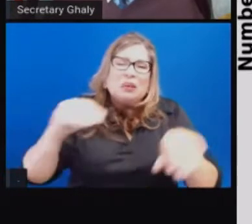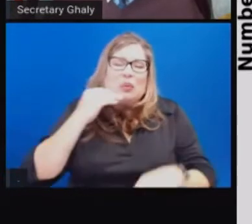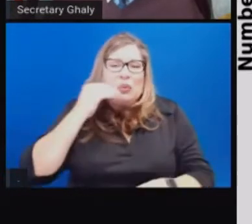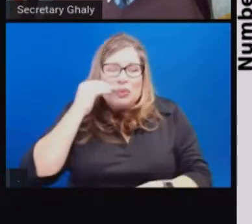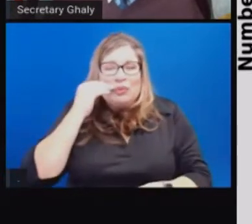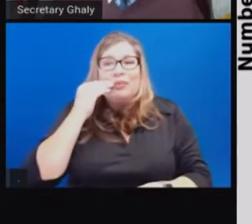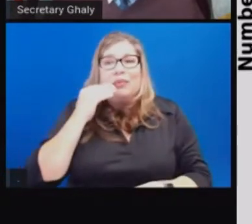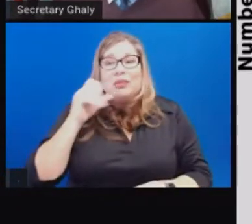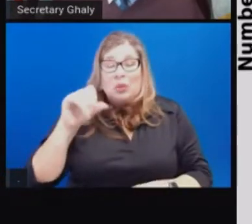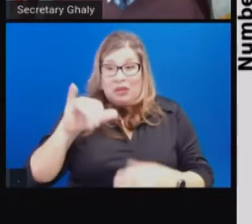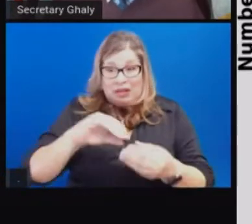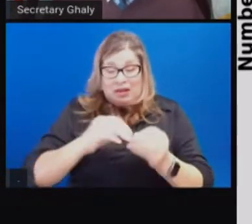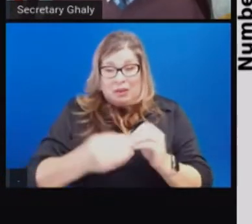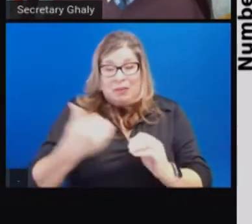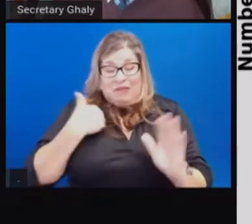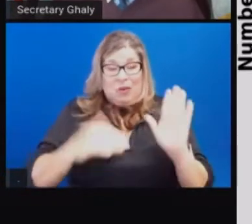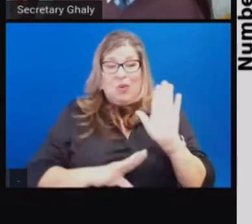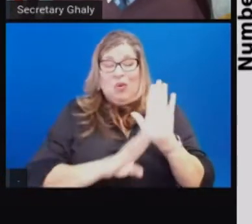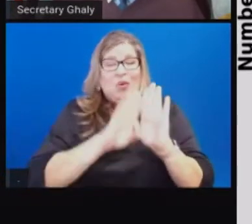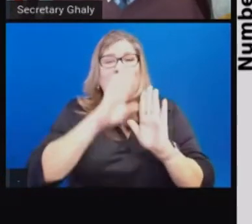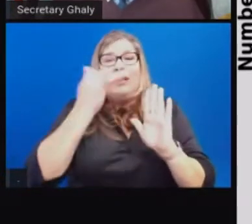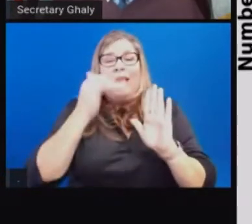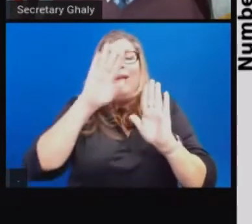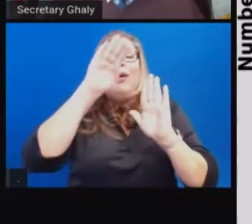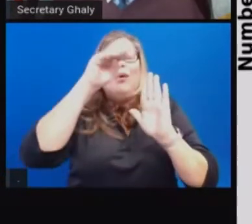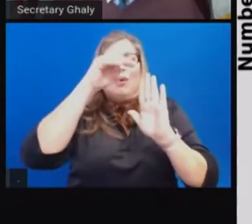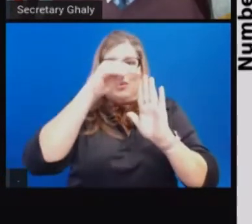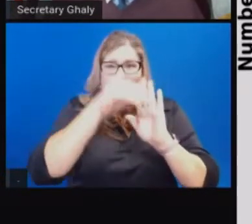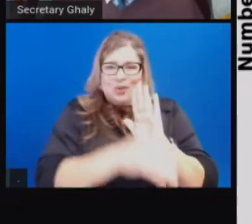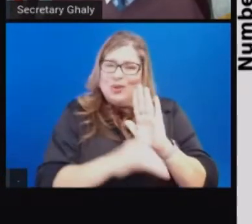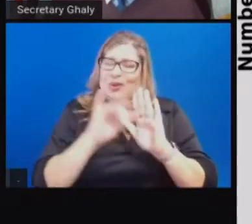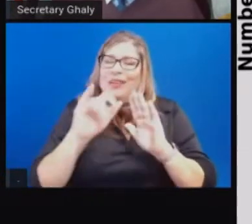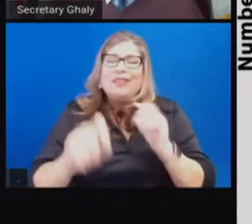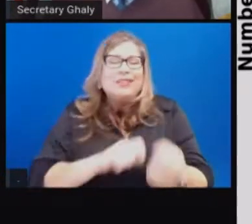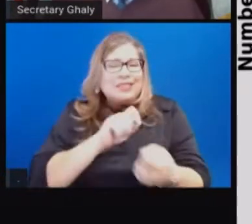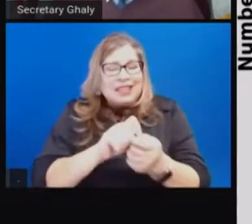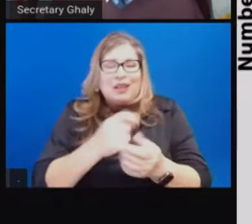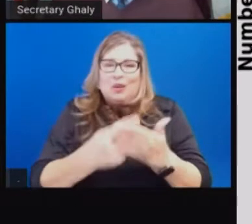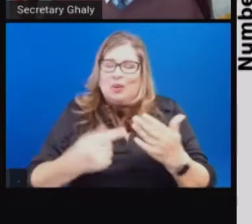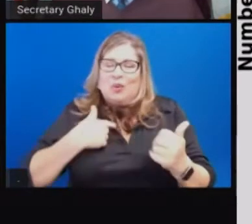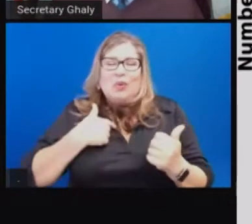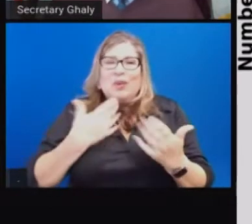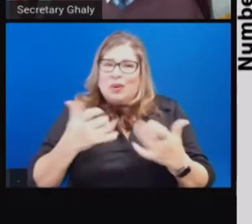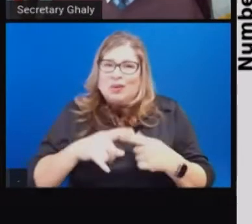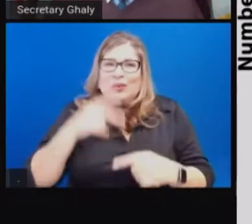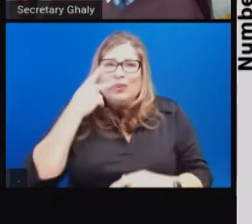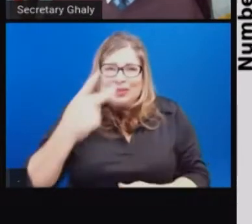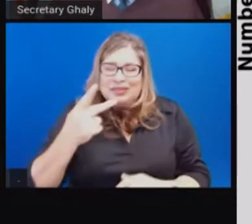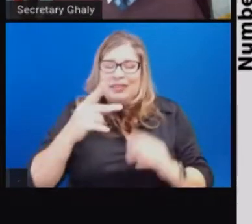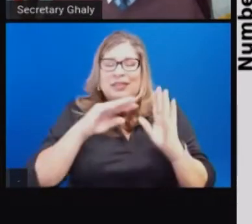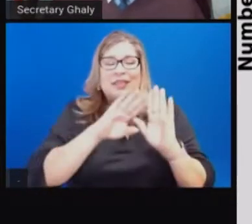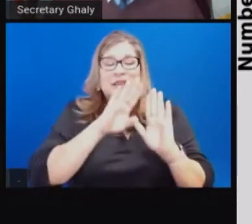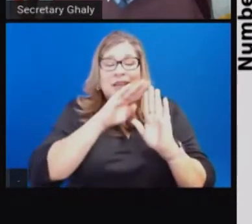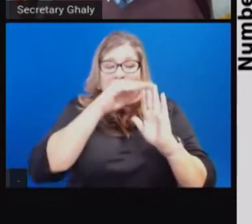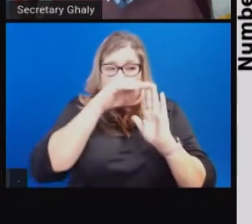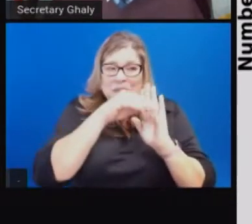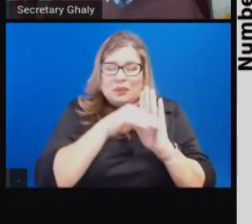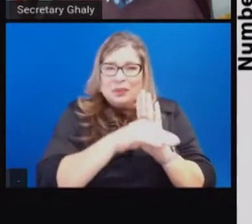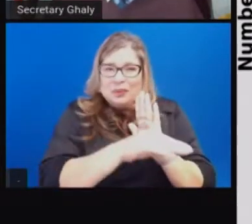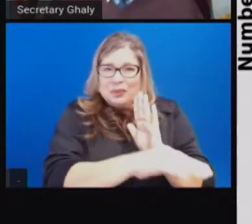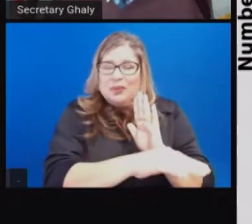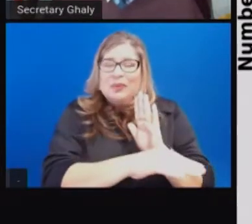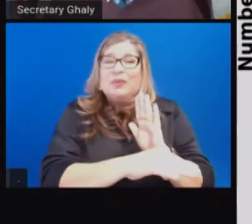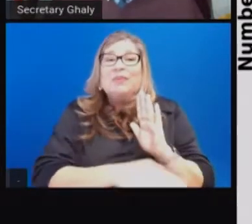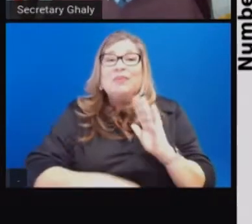exactly what we'd hope to see, that sort of blunting or the flattening of the curve. You see that, but only after what was